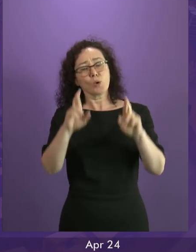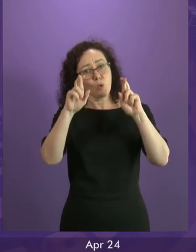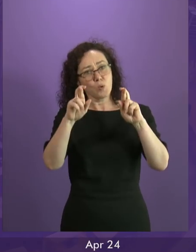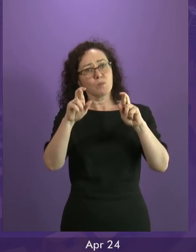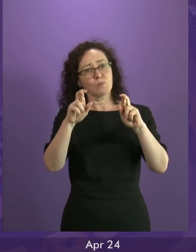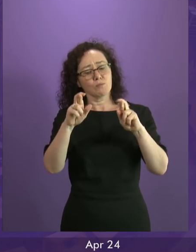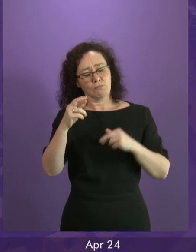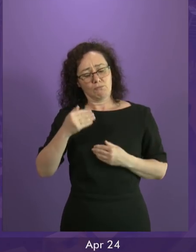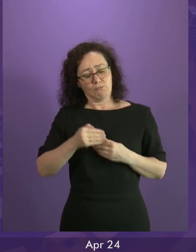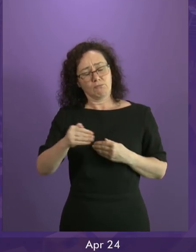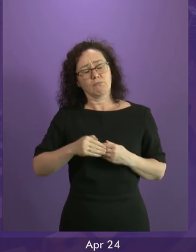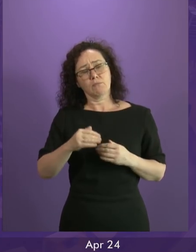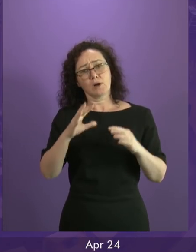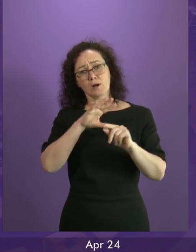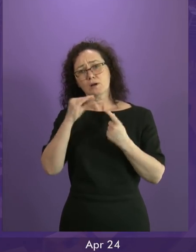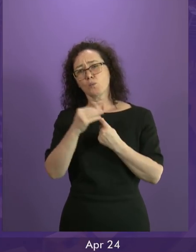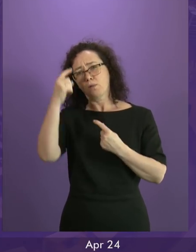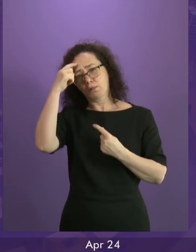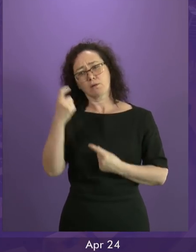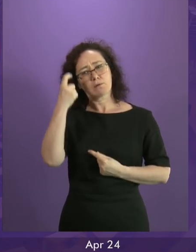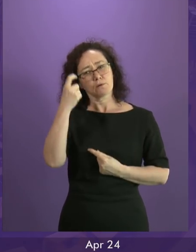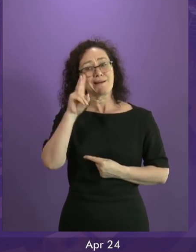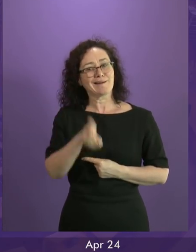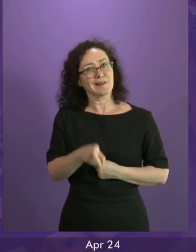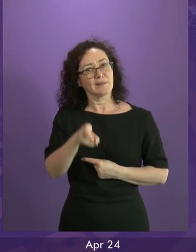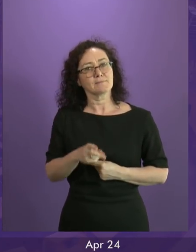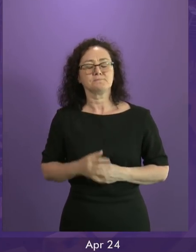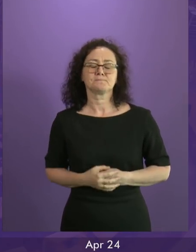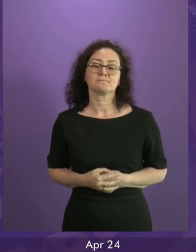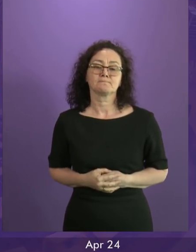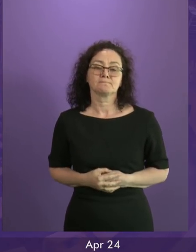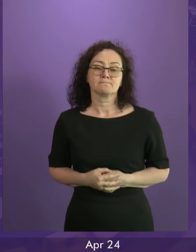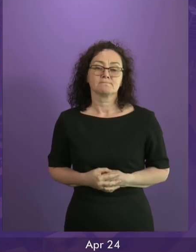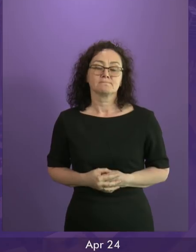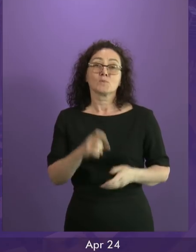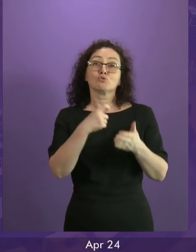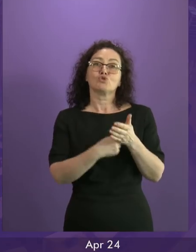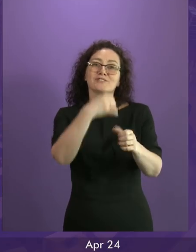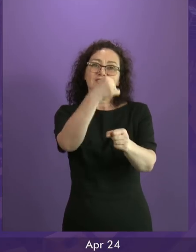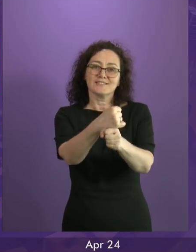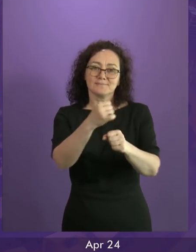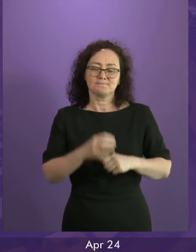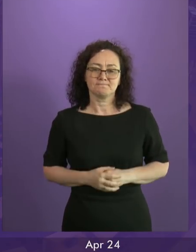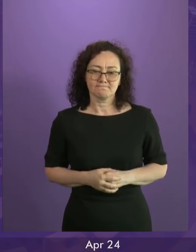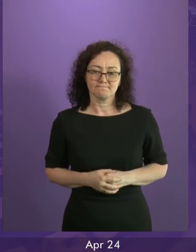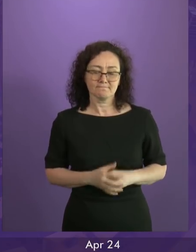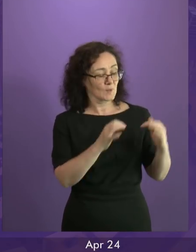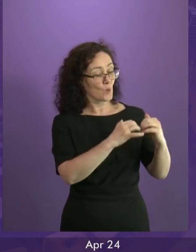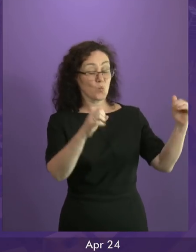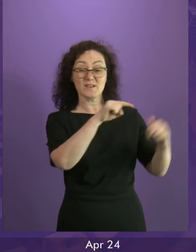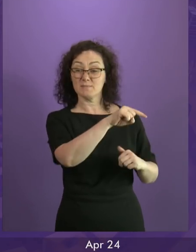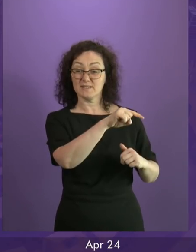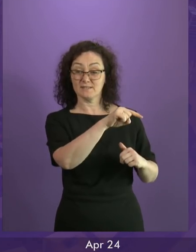Conservatives. Ross Greer to be followed by Kenneth Gibson. Thank you. The Westminster Government in its desperation to stay in power has proven itself